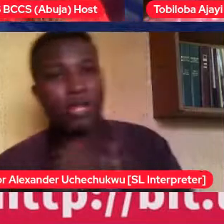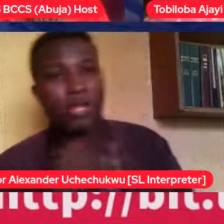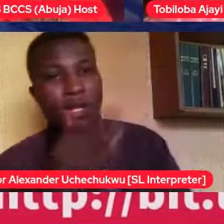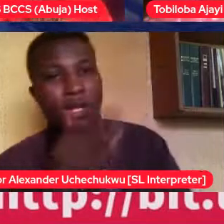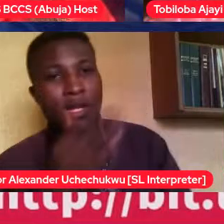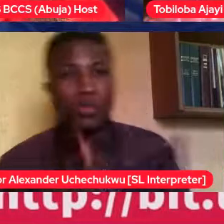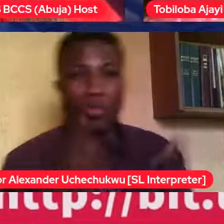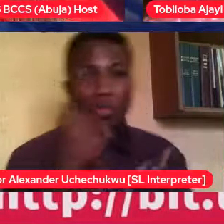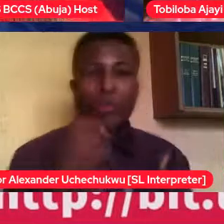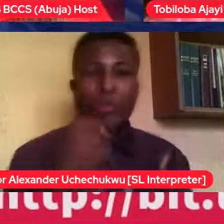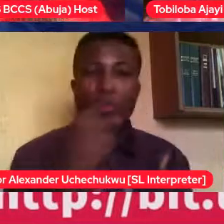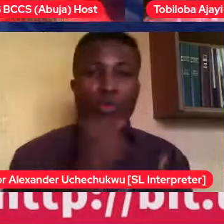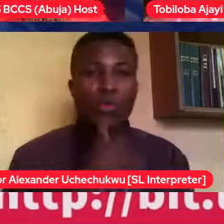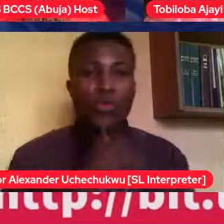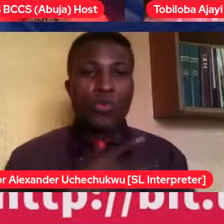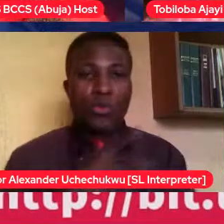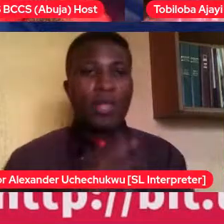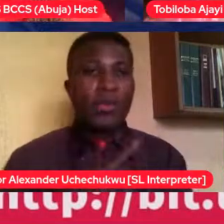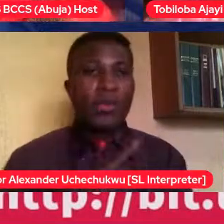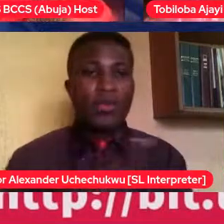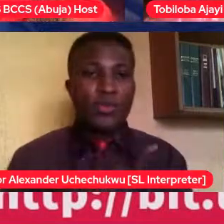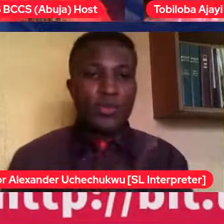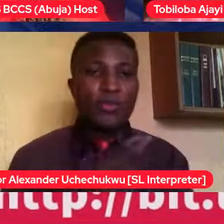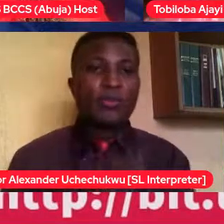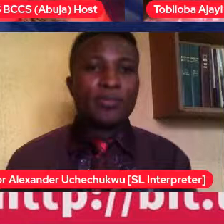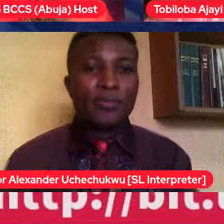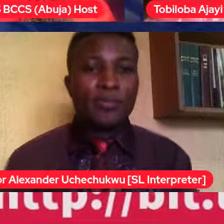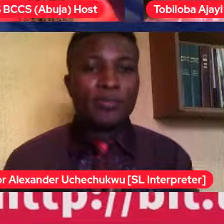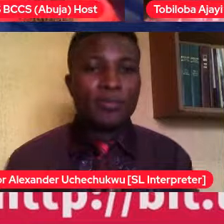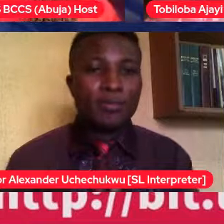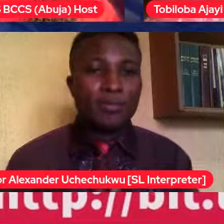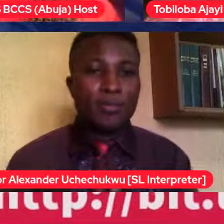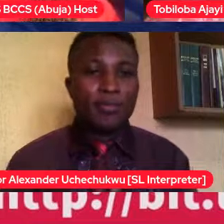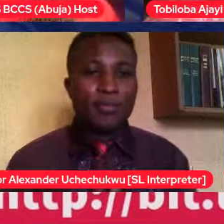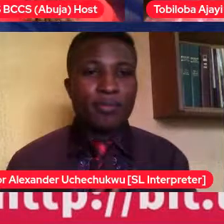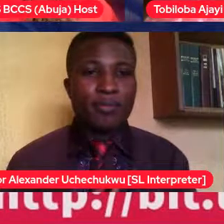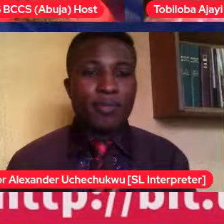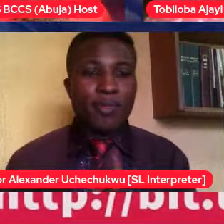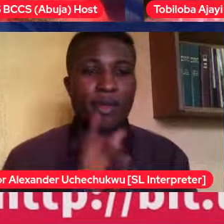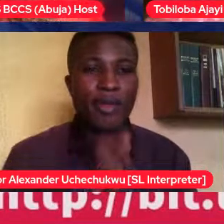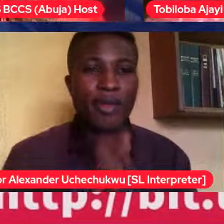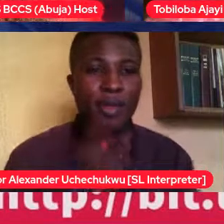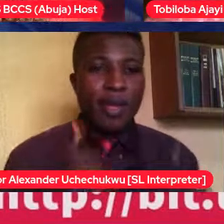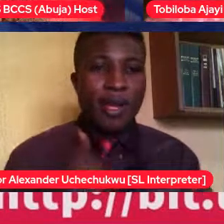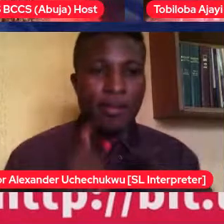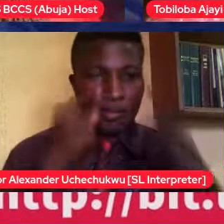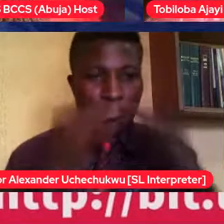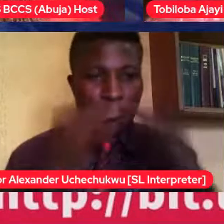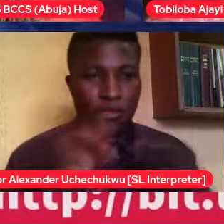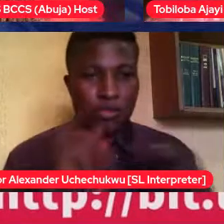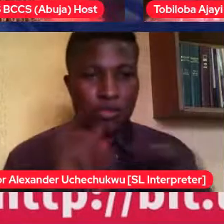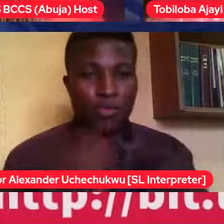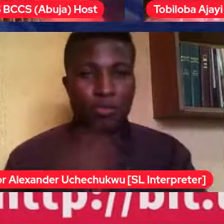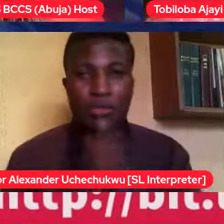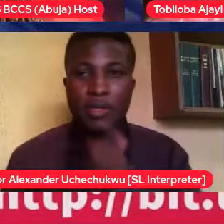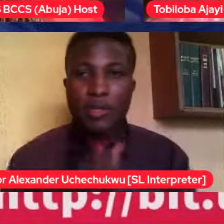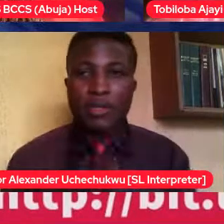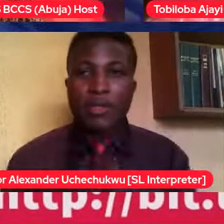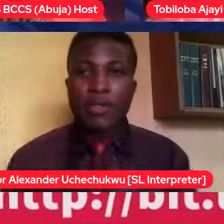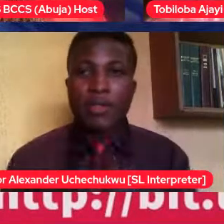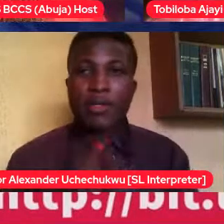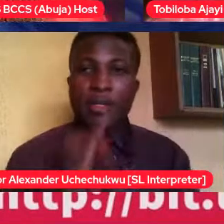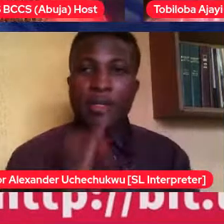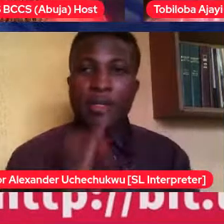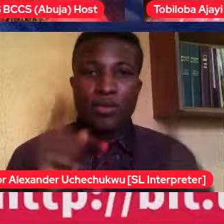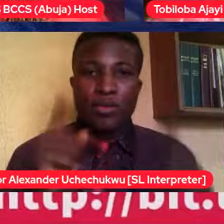as much as the person has a choice whether I to accept the relationship or not. It's also it's thinking